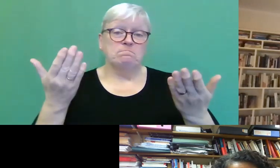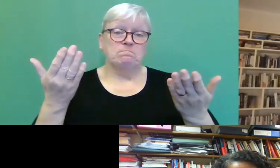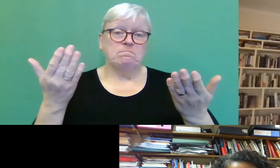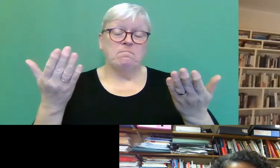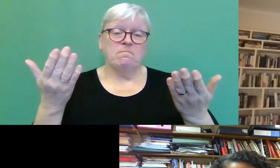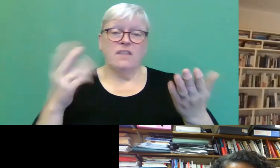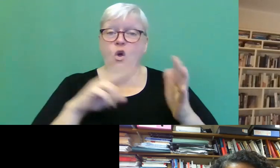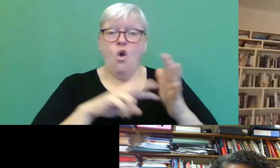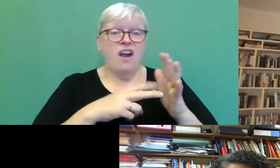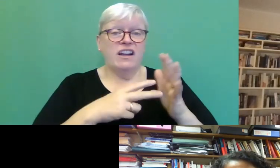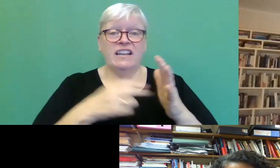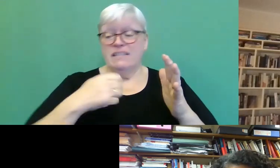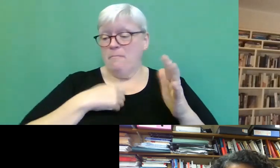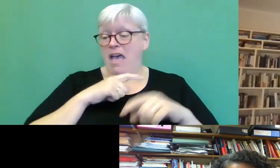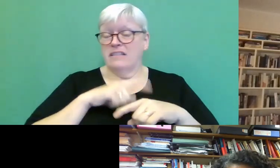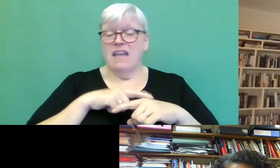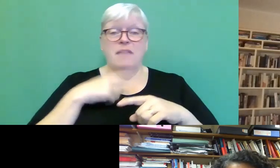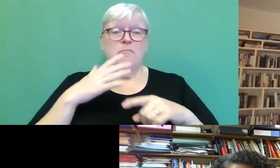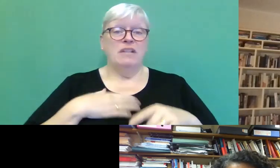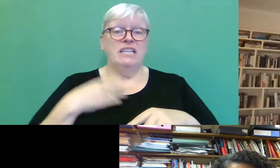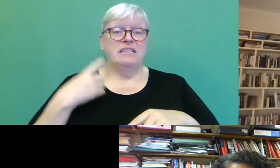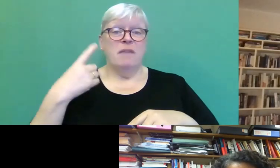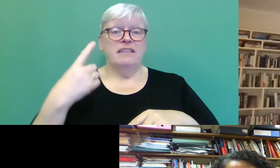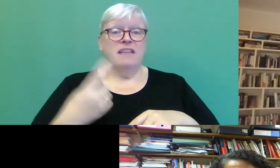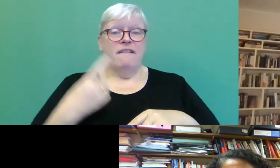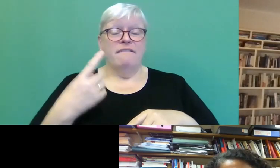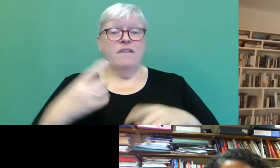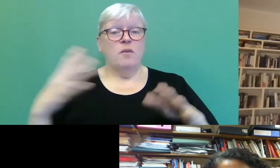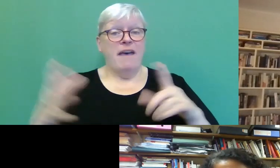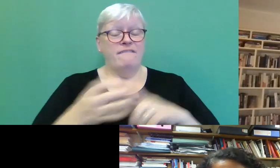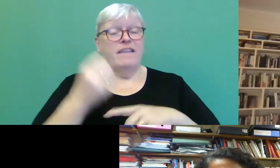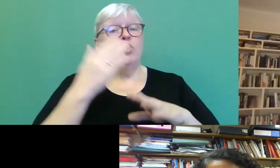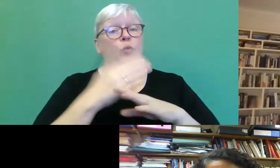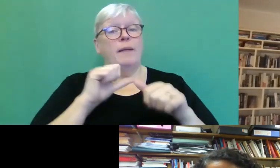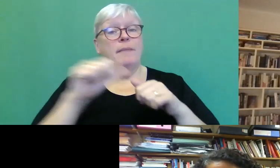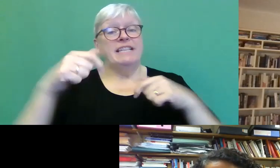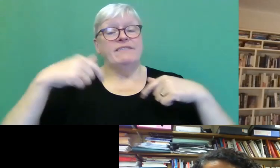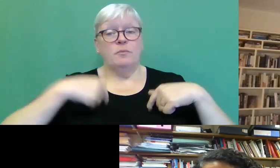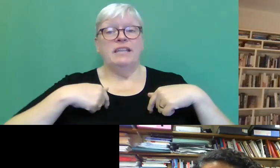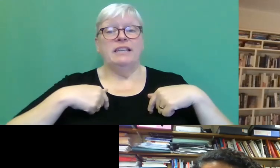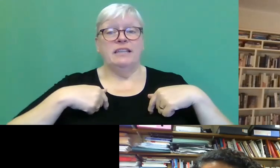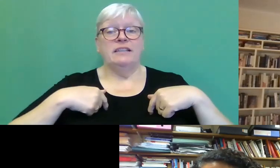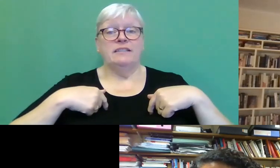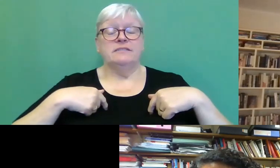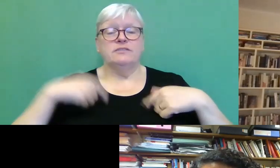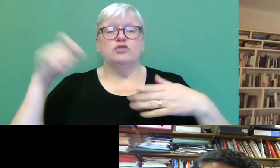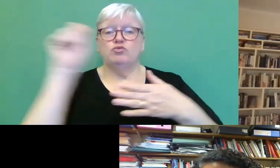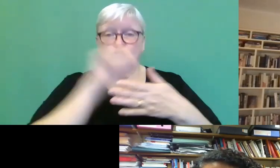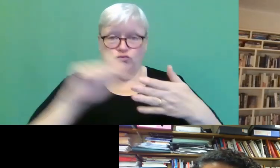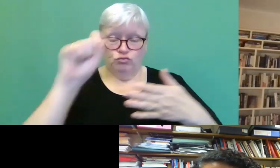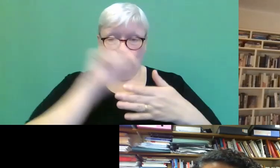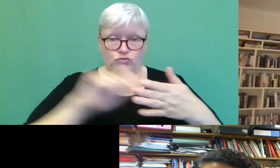organize my own time and what I find works best for me is actually to get my writing done